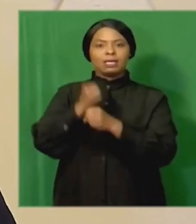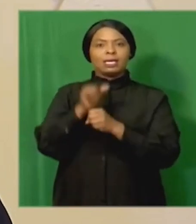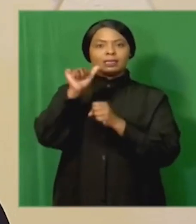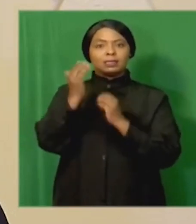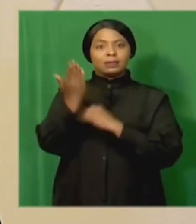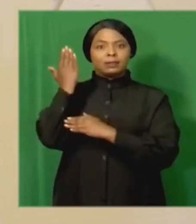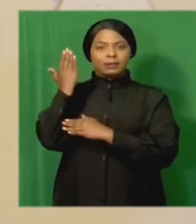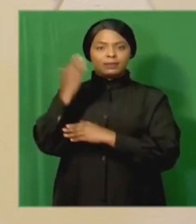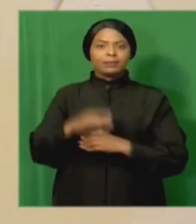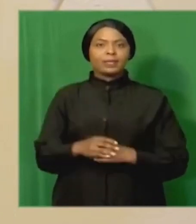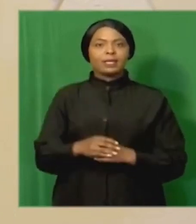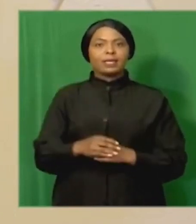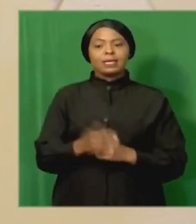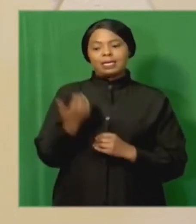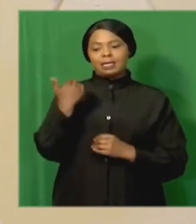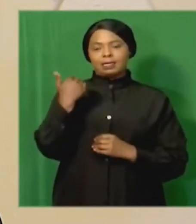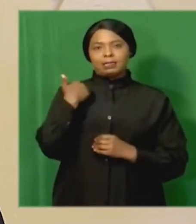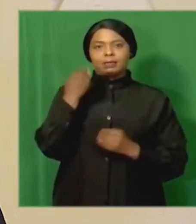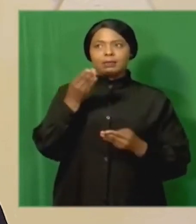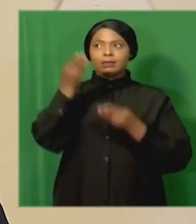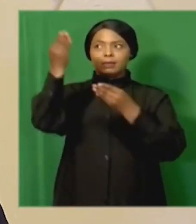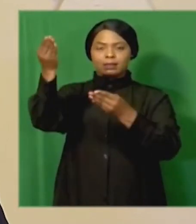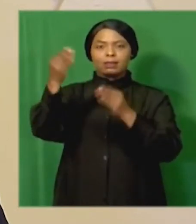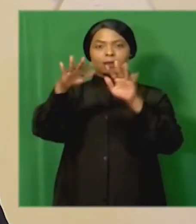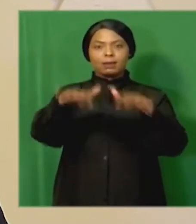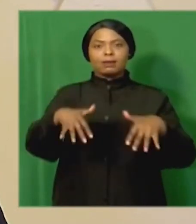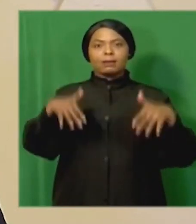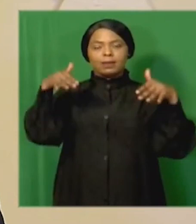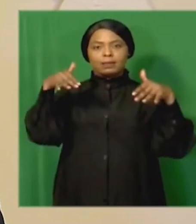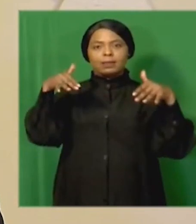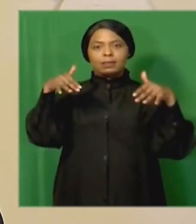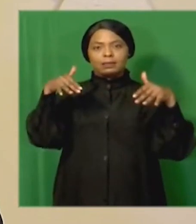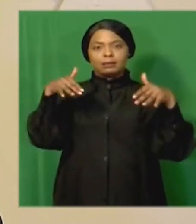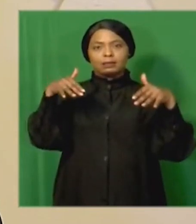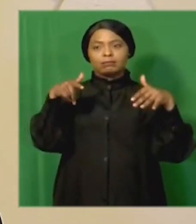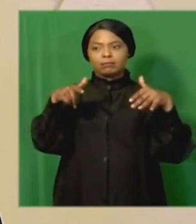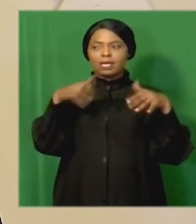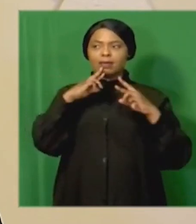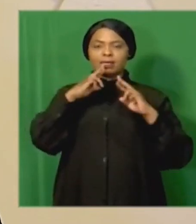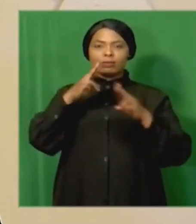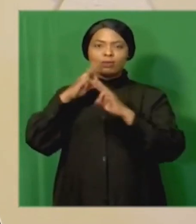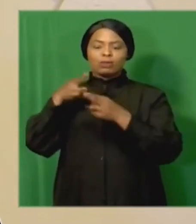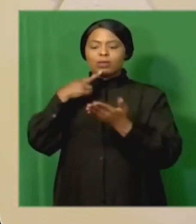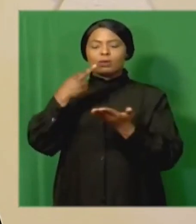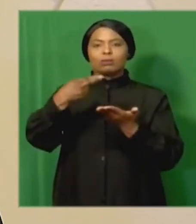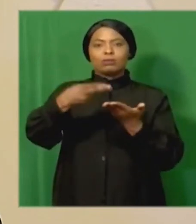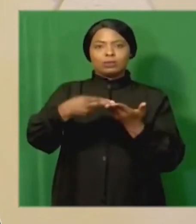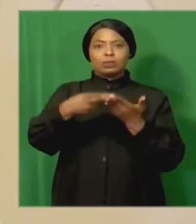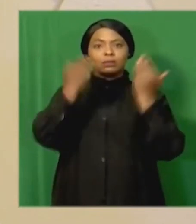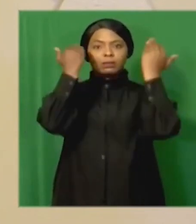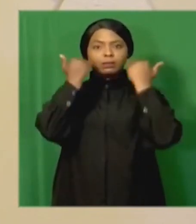Yesterday I submitted to Parliament Cabinet's response to the recommendations of the Judicial